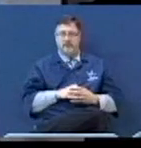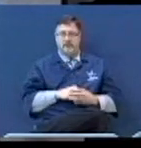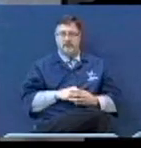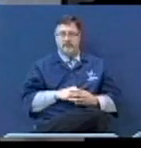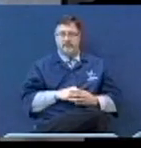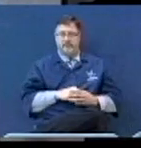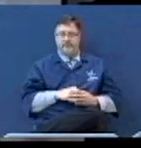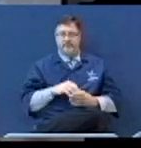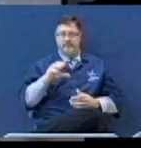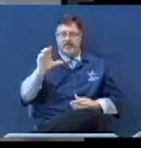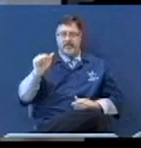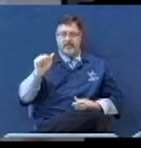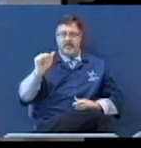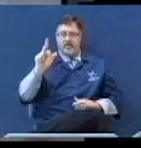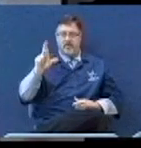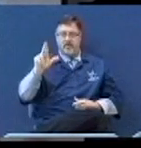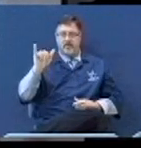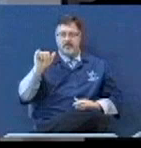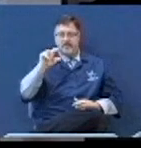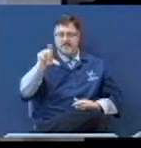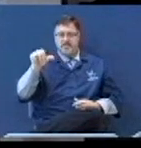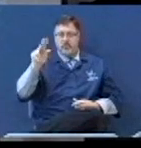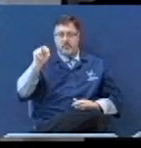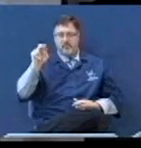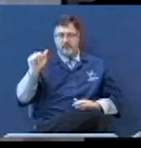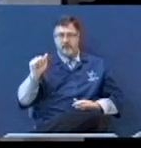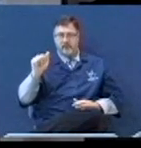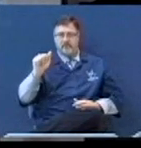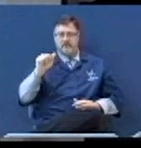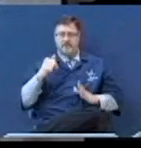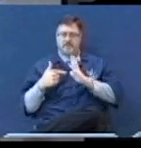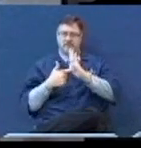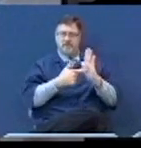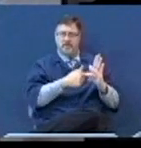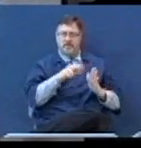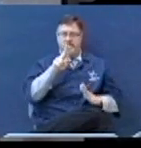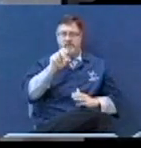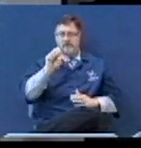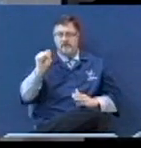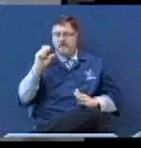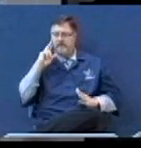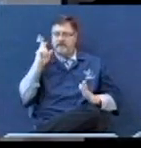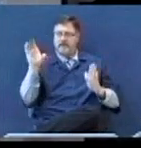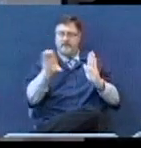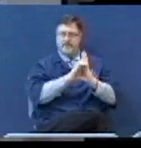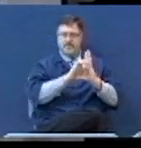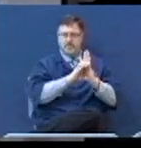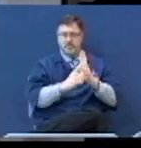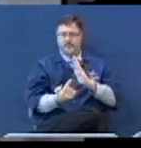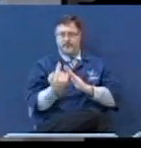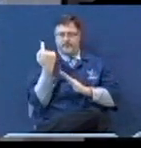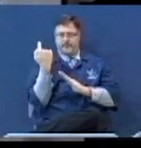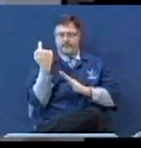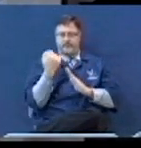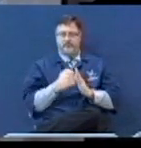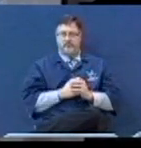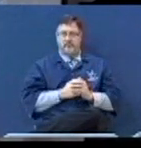I wanted to put a picture up how it was. If you look up here, this is how it was.